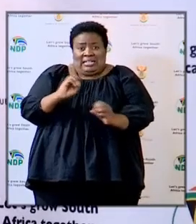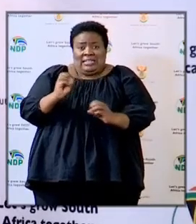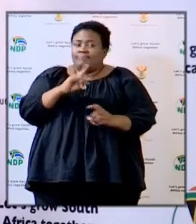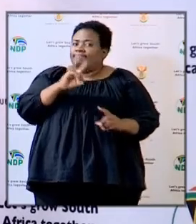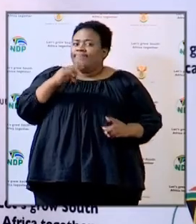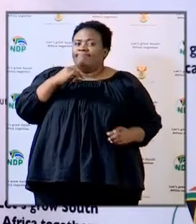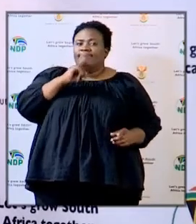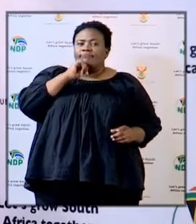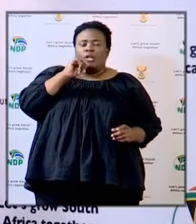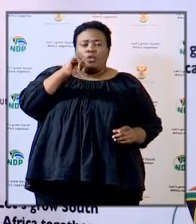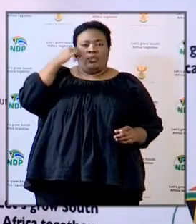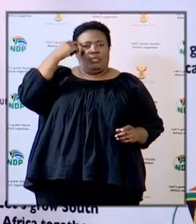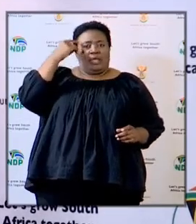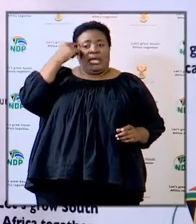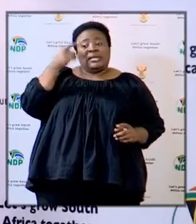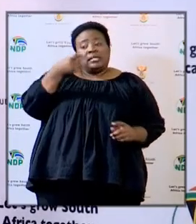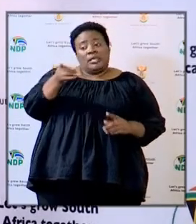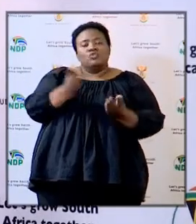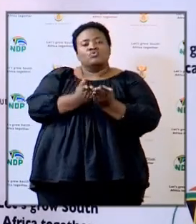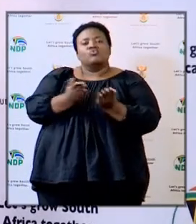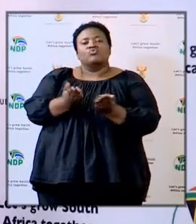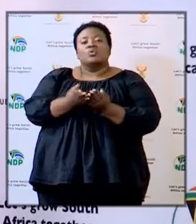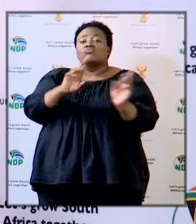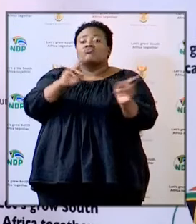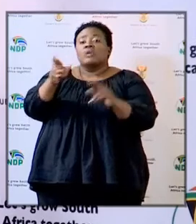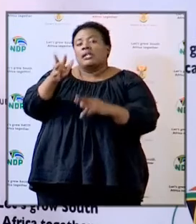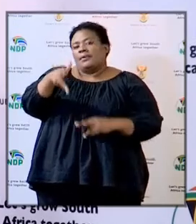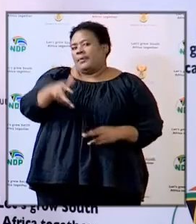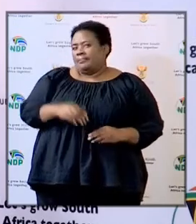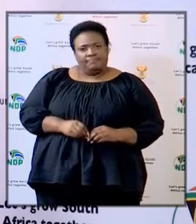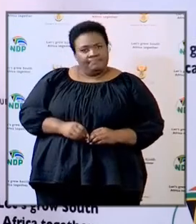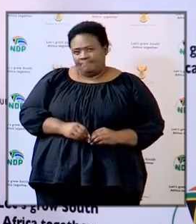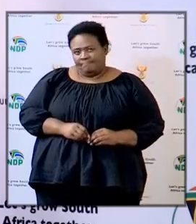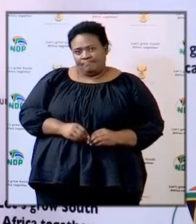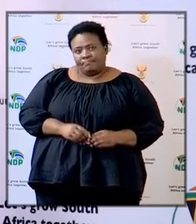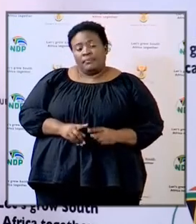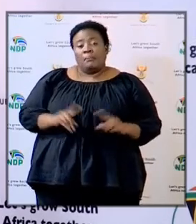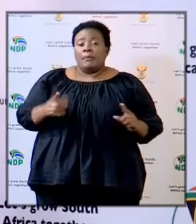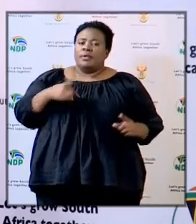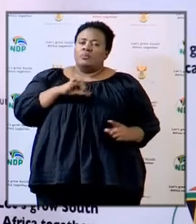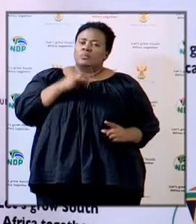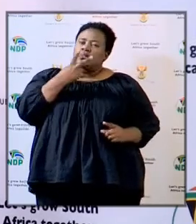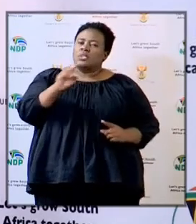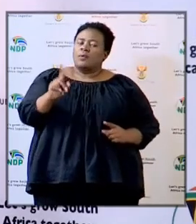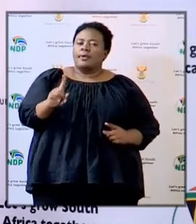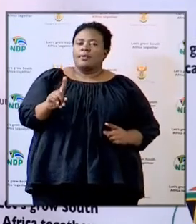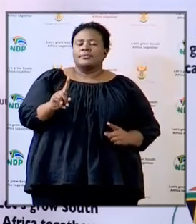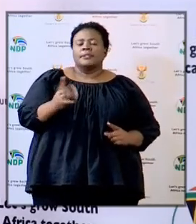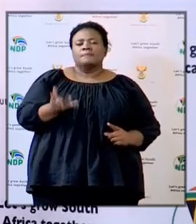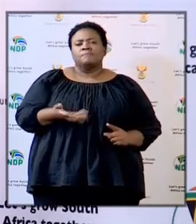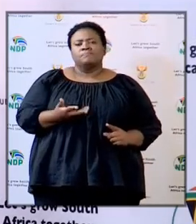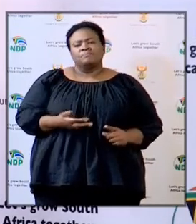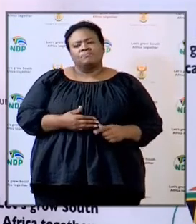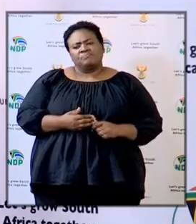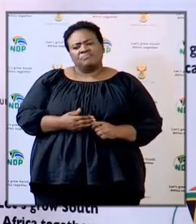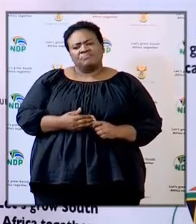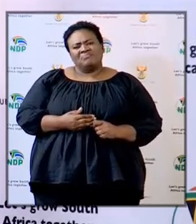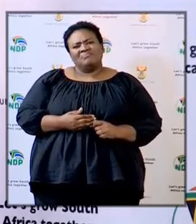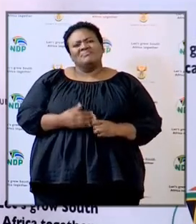I don't think those schools will be ready but what we have seen also is that